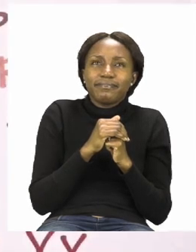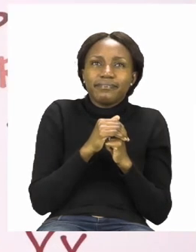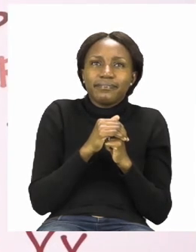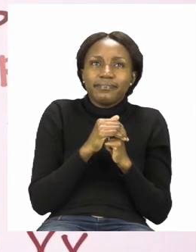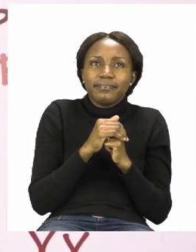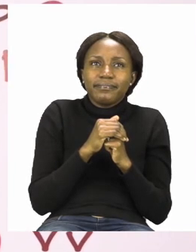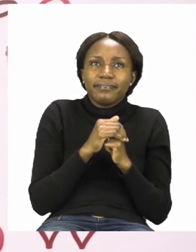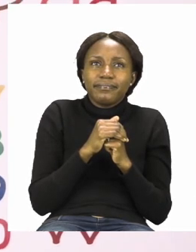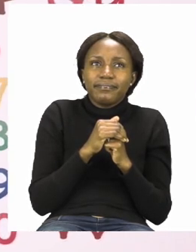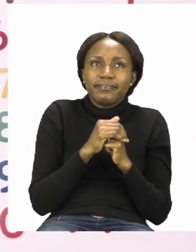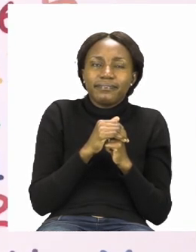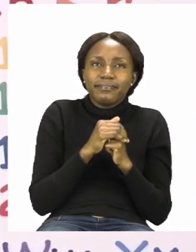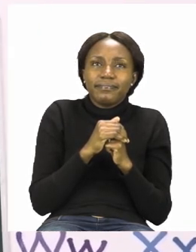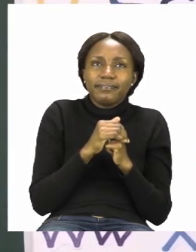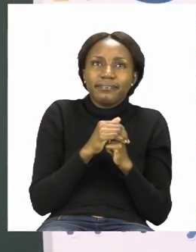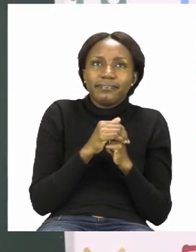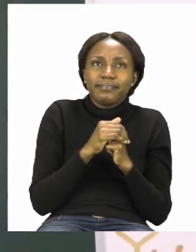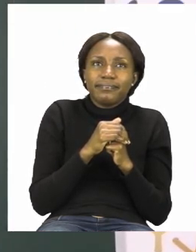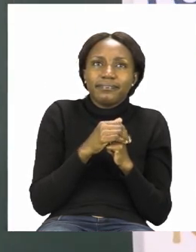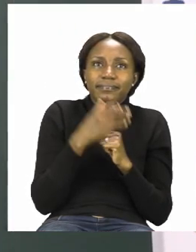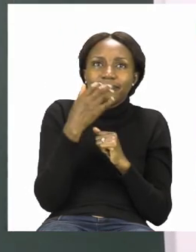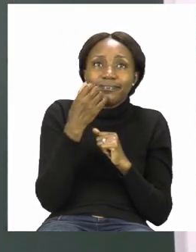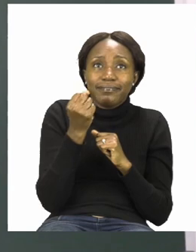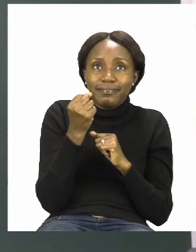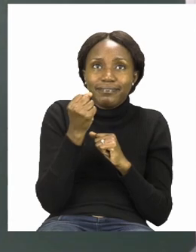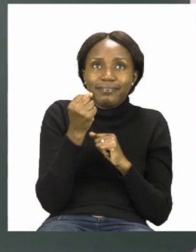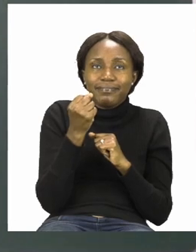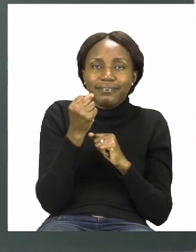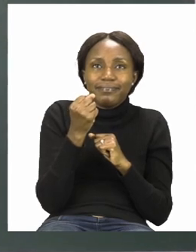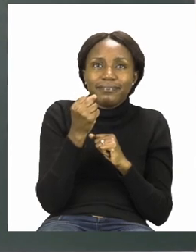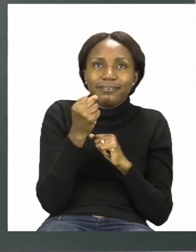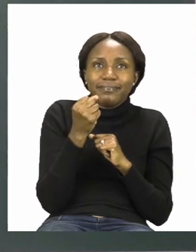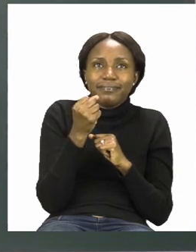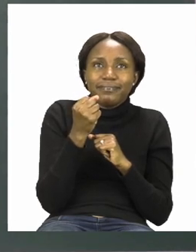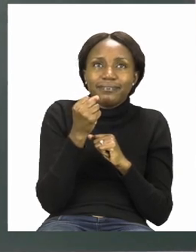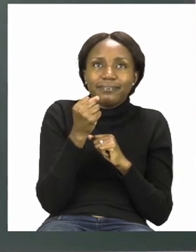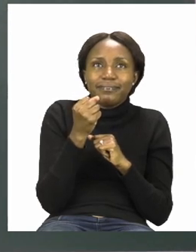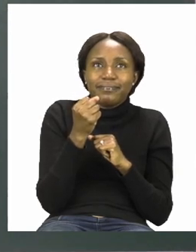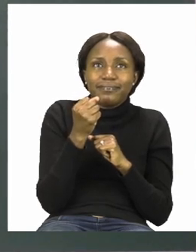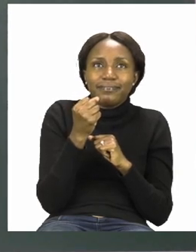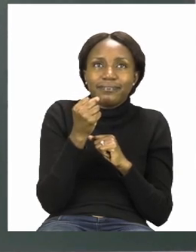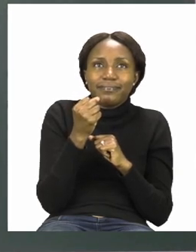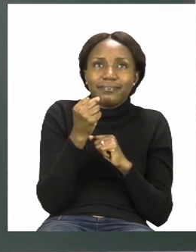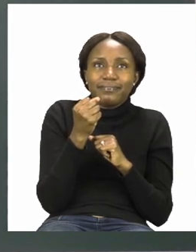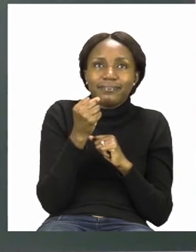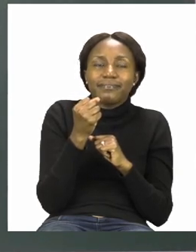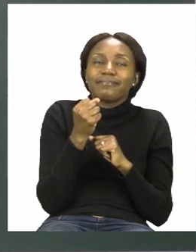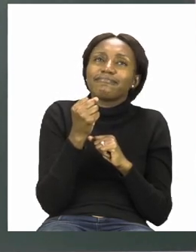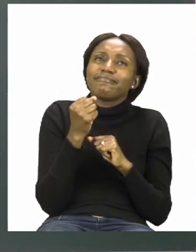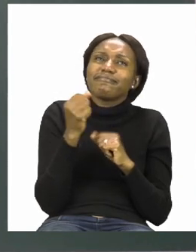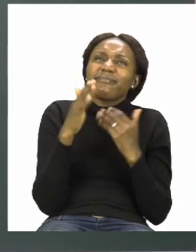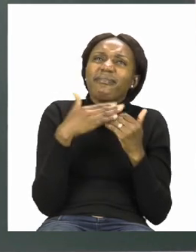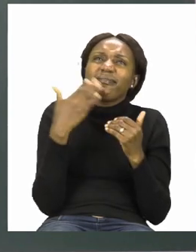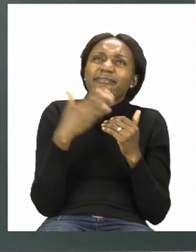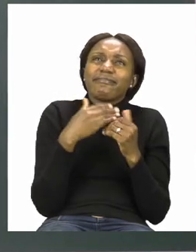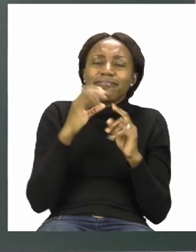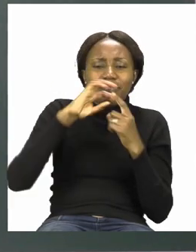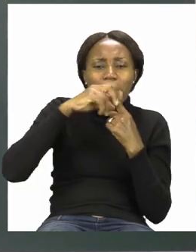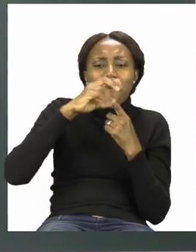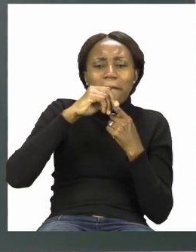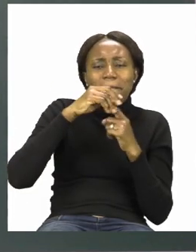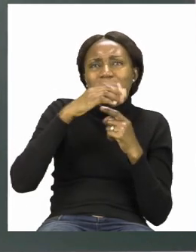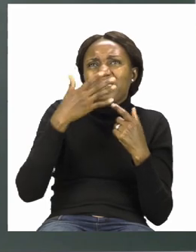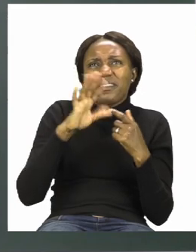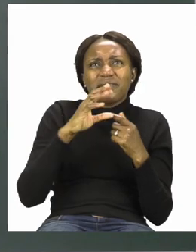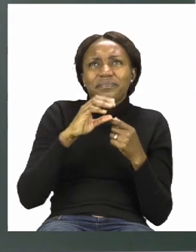my table I have some counters and my counters are very simply made these are just bottle tops so